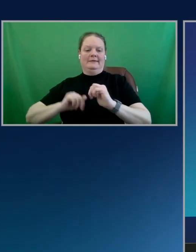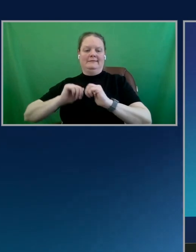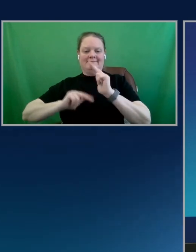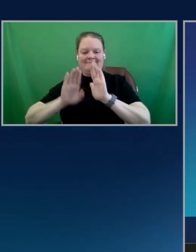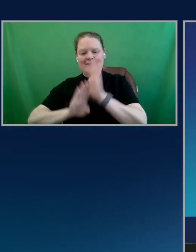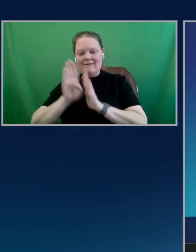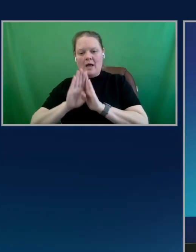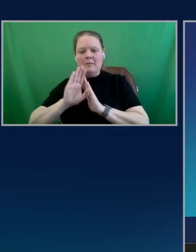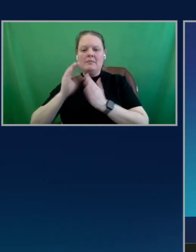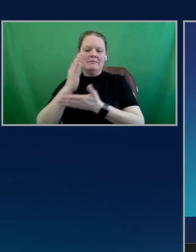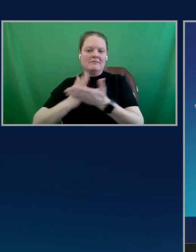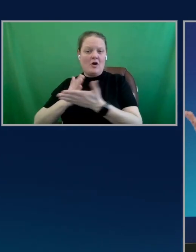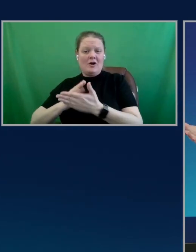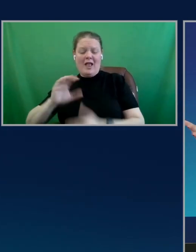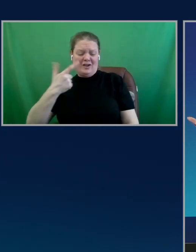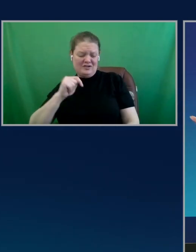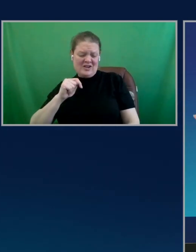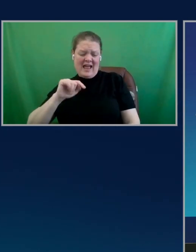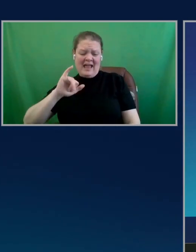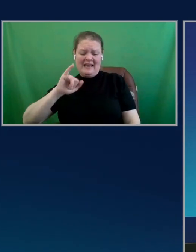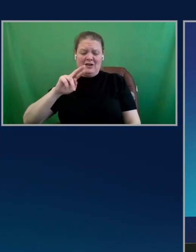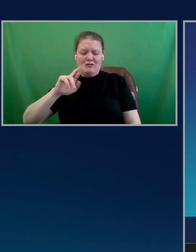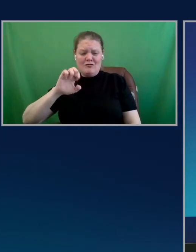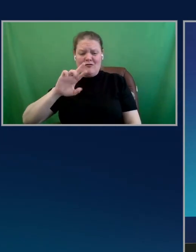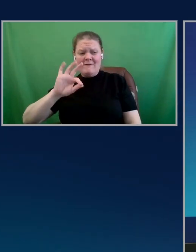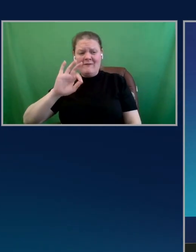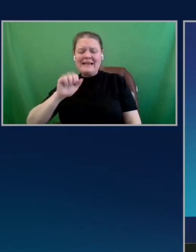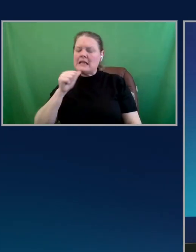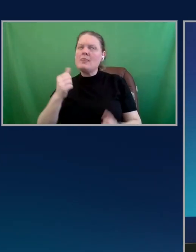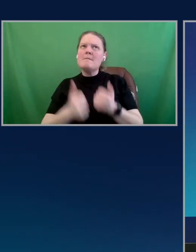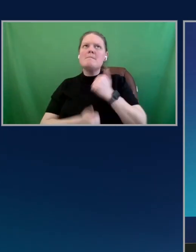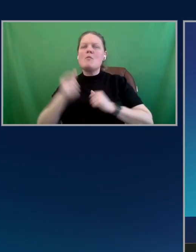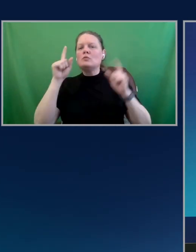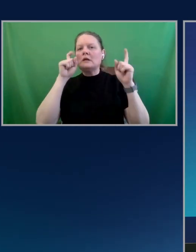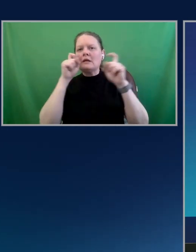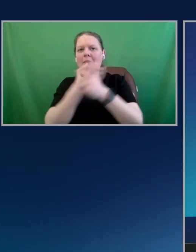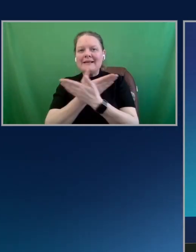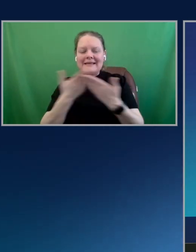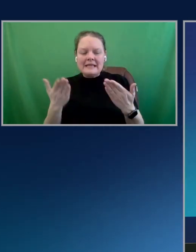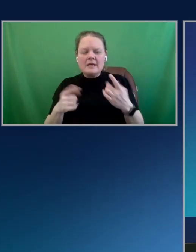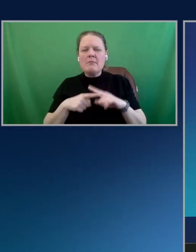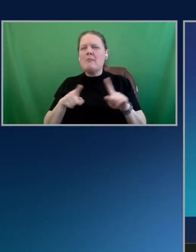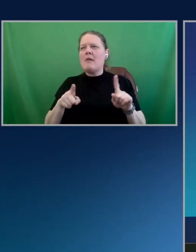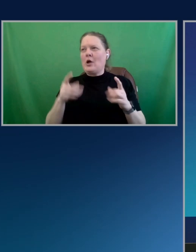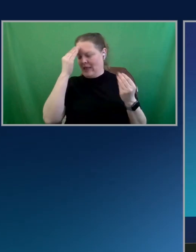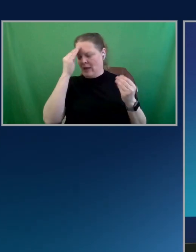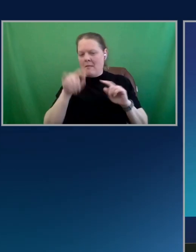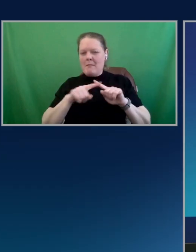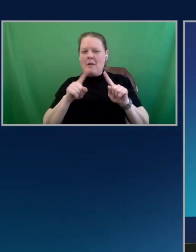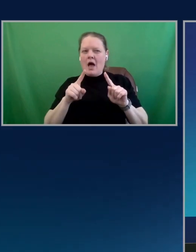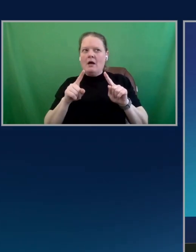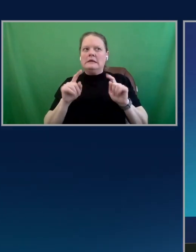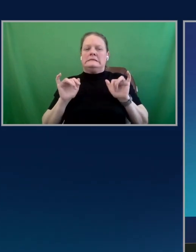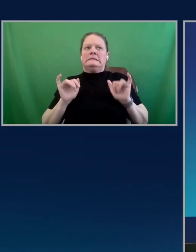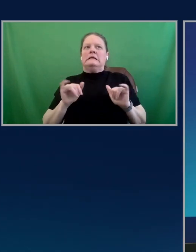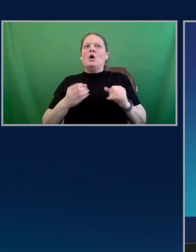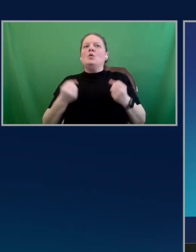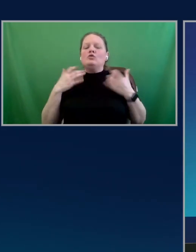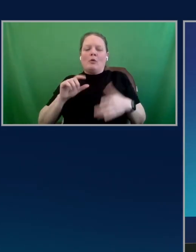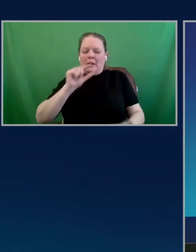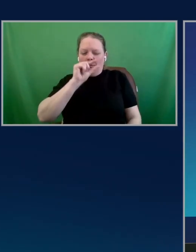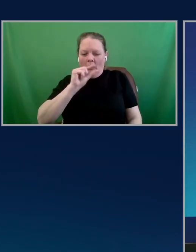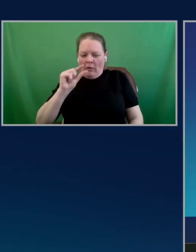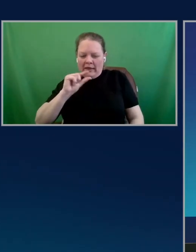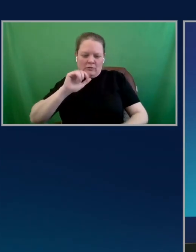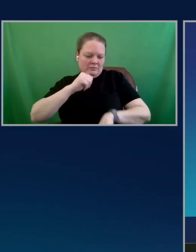a chat interface isn't like the most complex thing in the world, but then you like think about it and you're like, oh, there are so many little things that you have to implement for